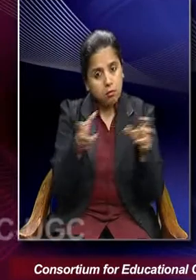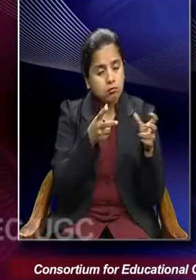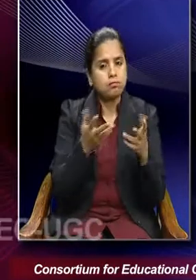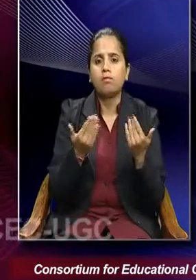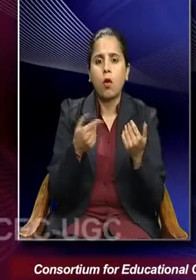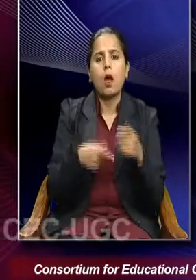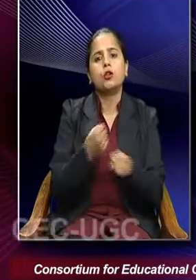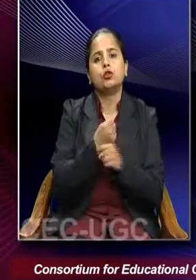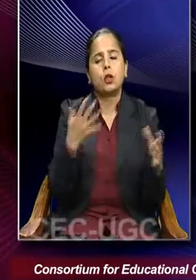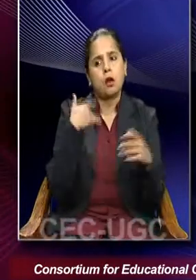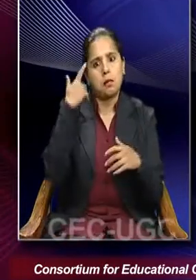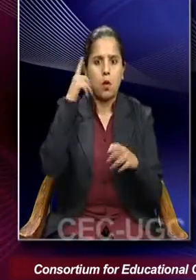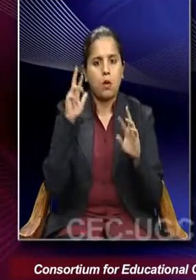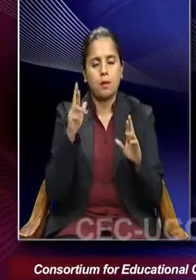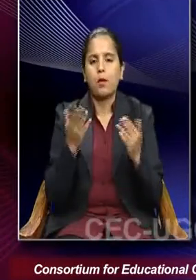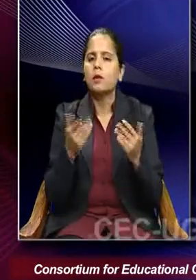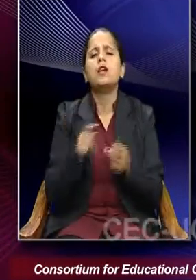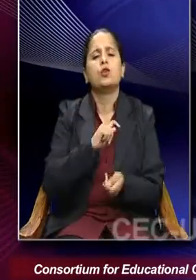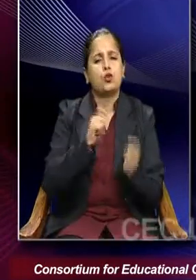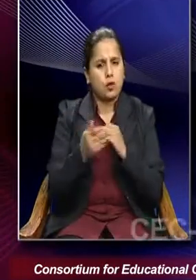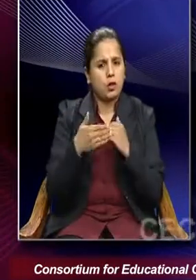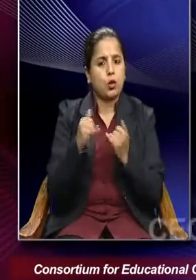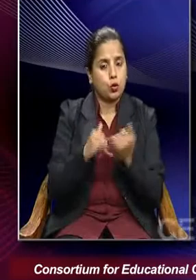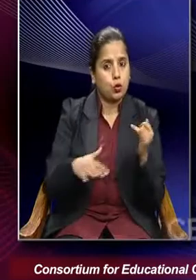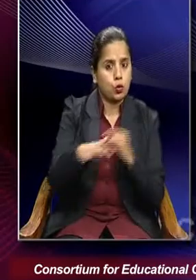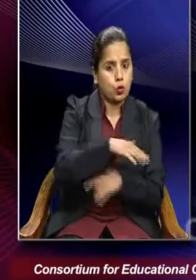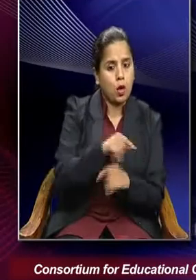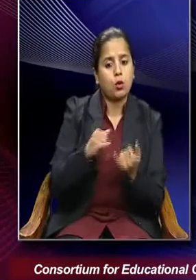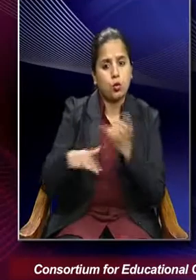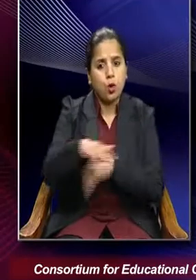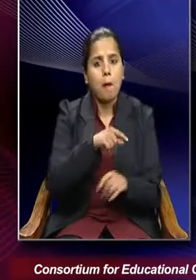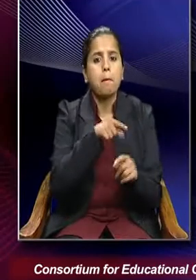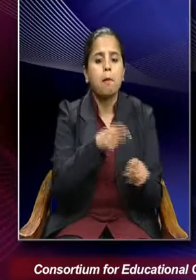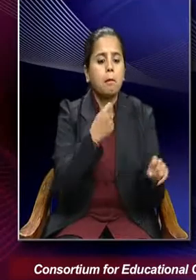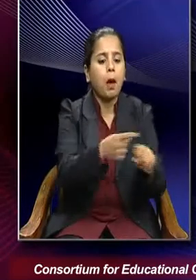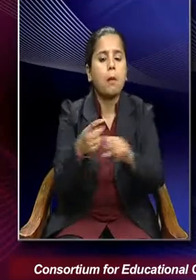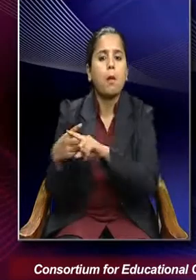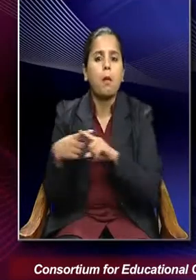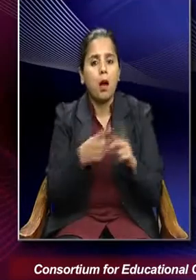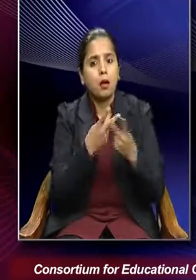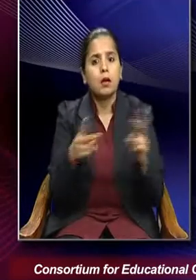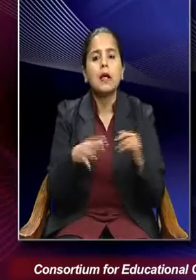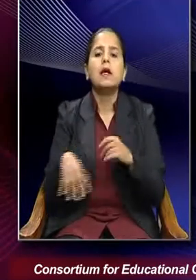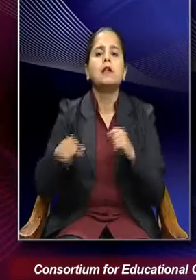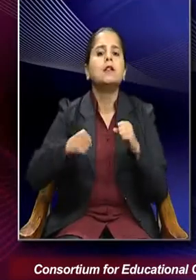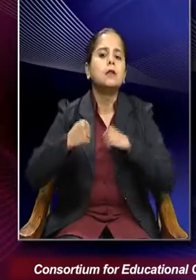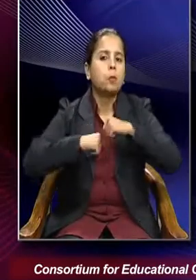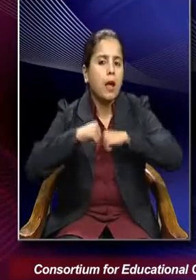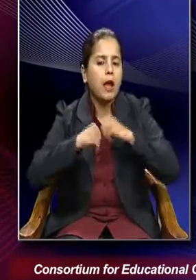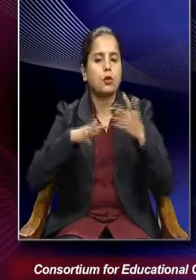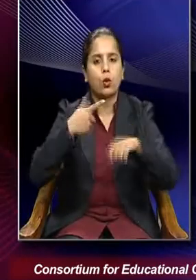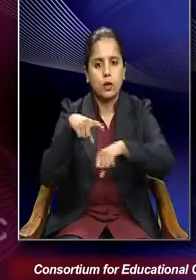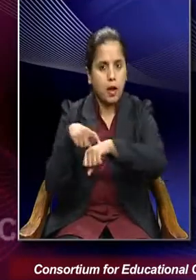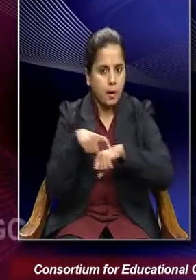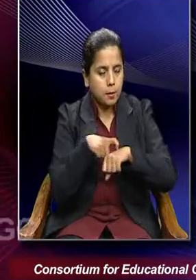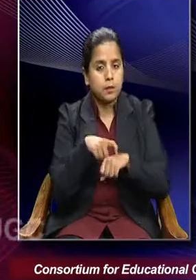generalization. It will change from society to society with reference to space and time. Now